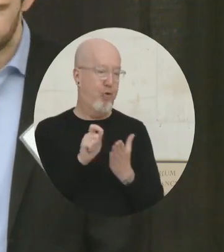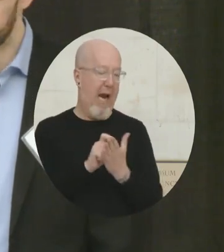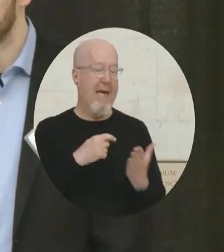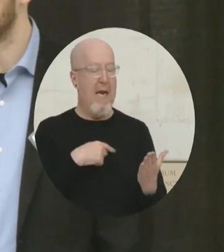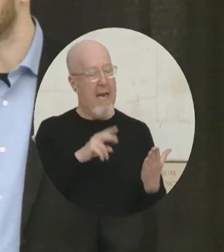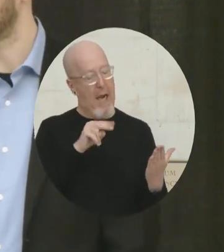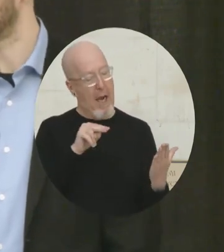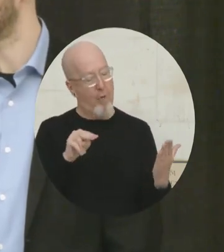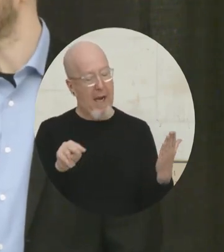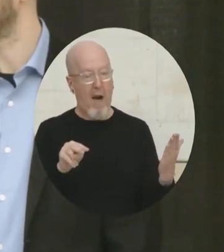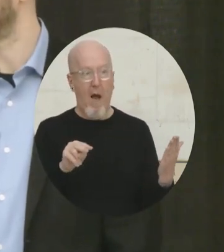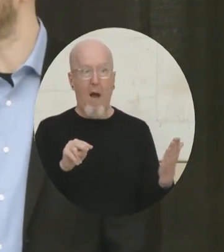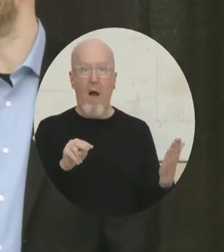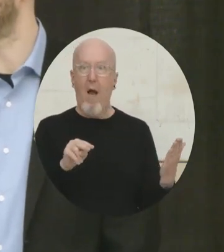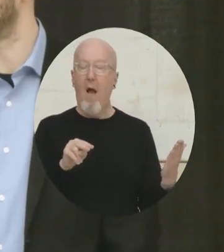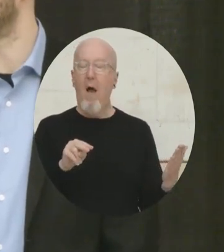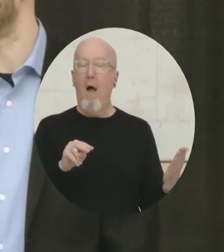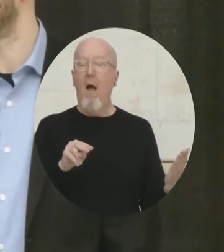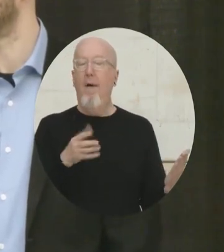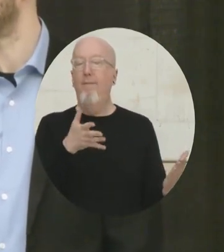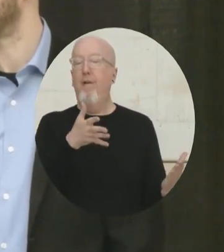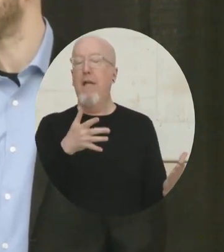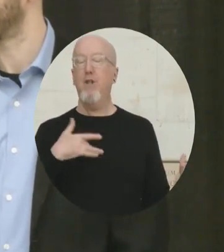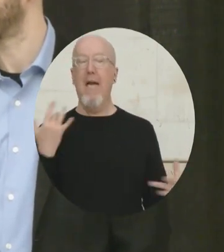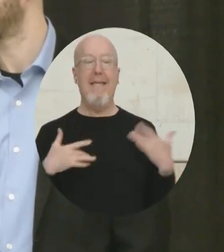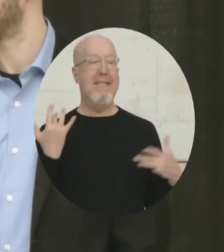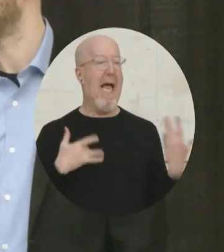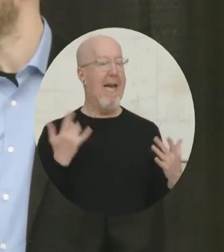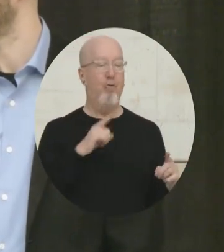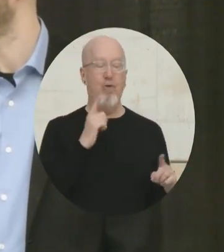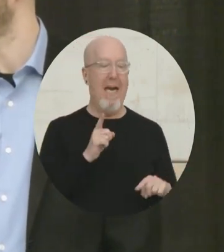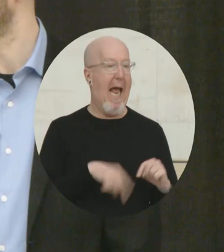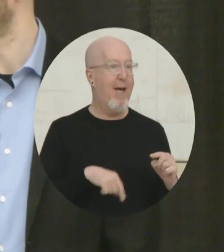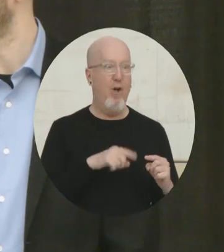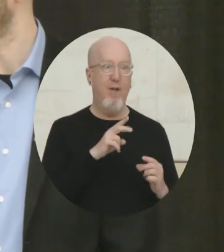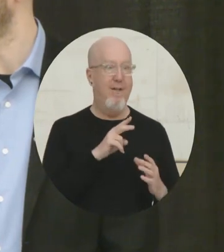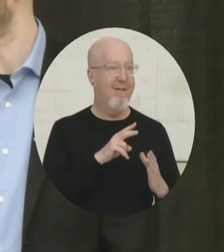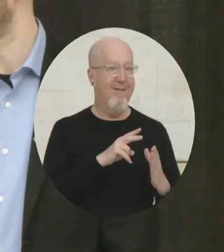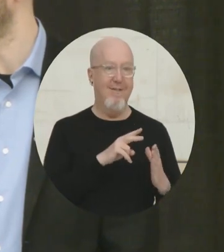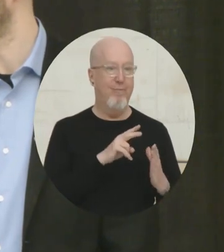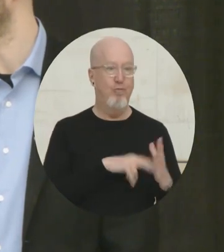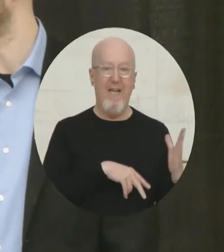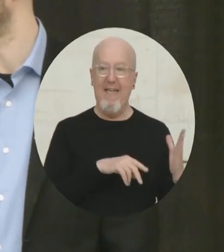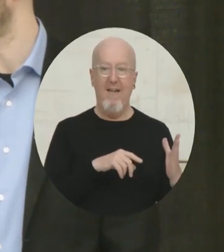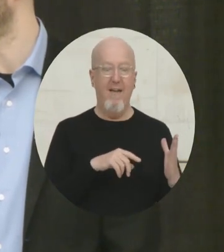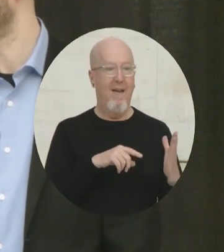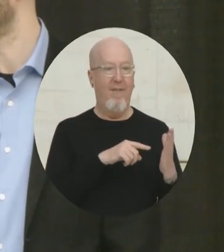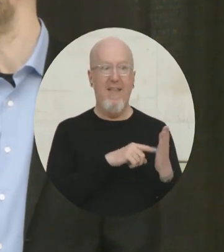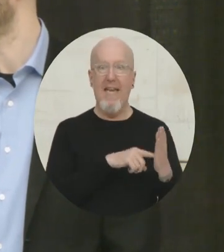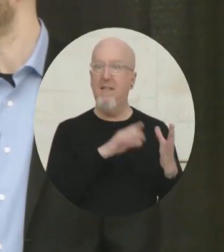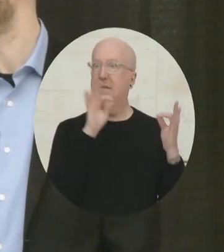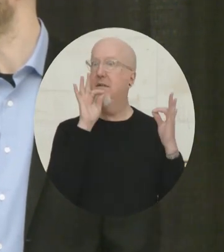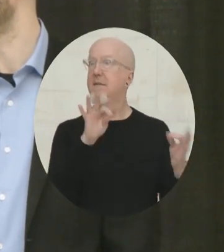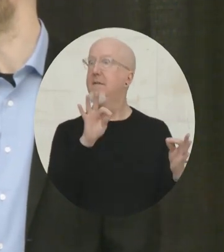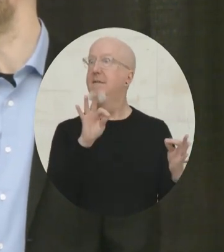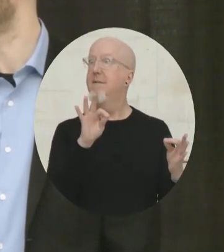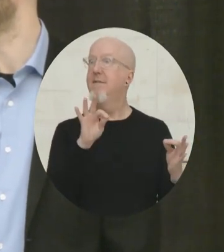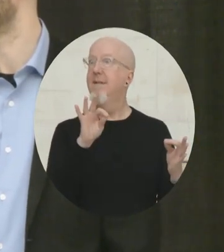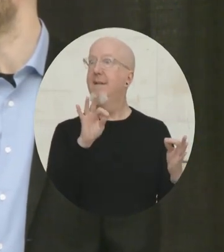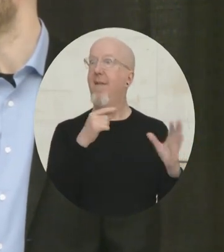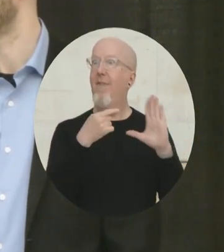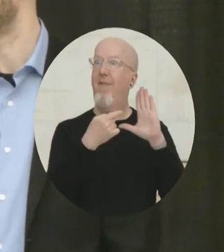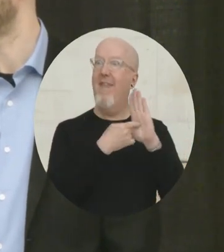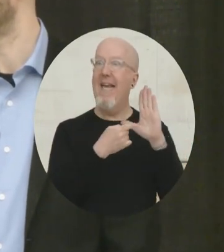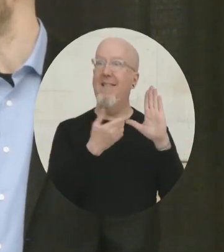excited, I couldn't read anymore. Like, I was just like, I couldn't even get to page two. I'm like, this is the Holy Grail, right? This is it.